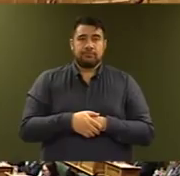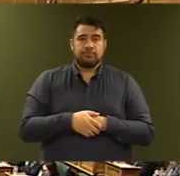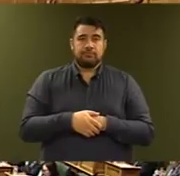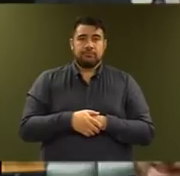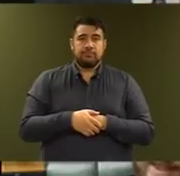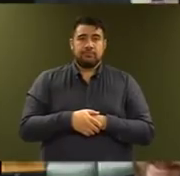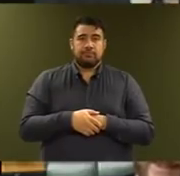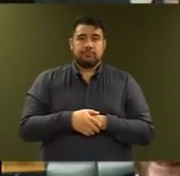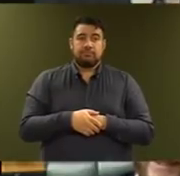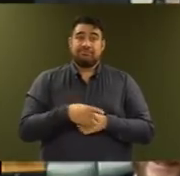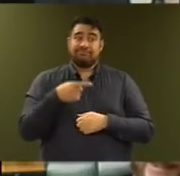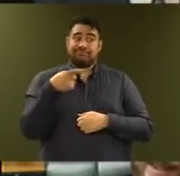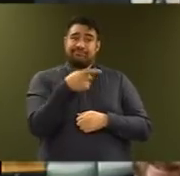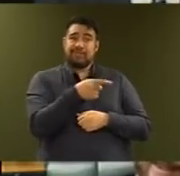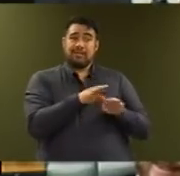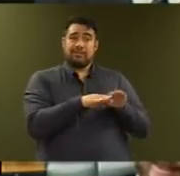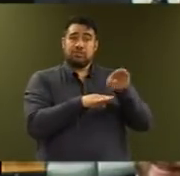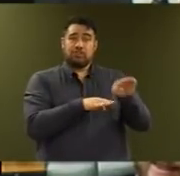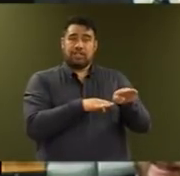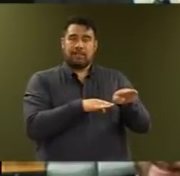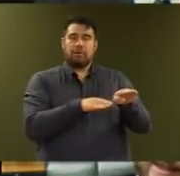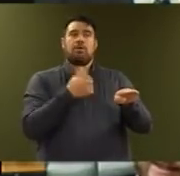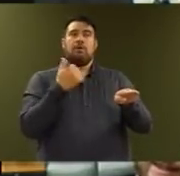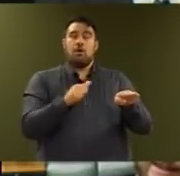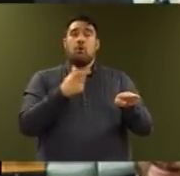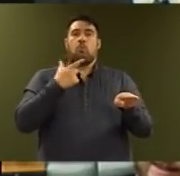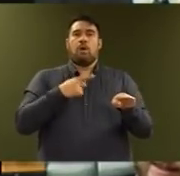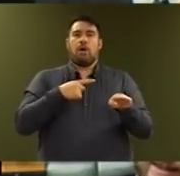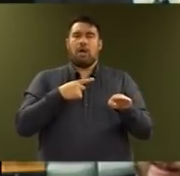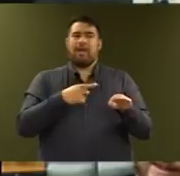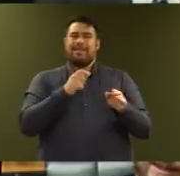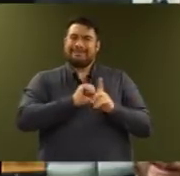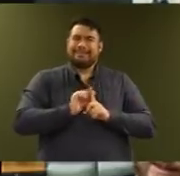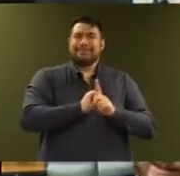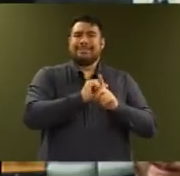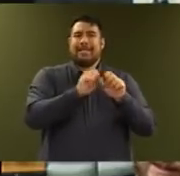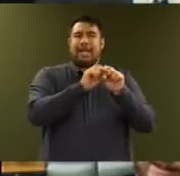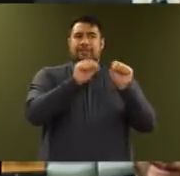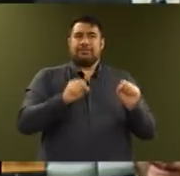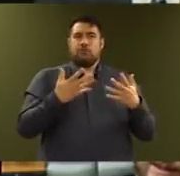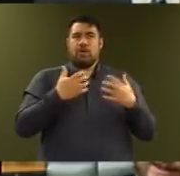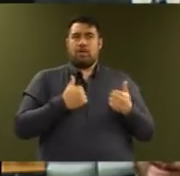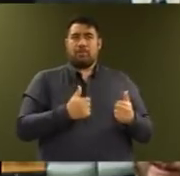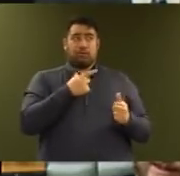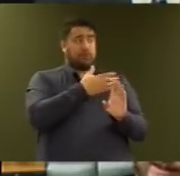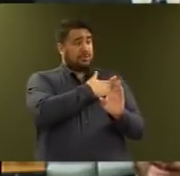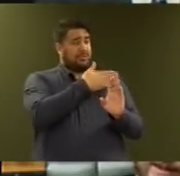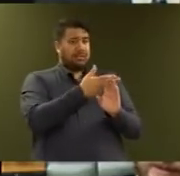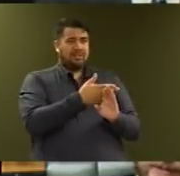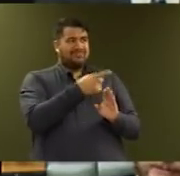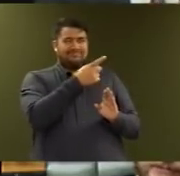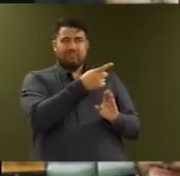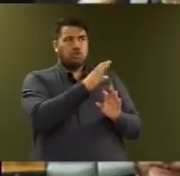This begins the journey to rebuild a health system that has simply not been given the resources to meet the demands of population